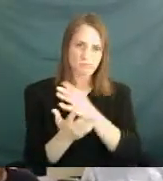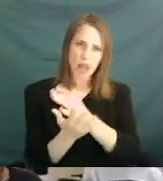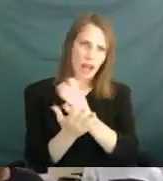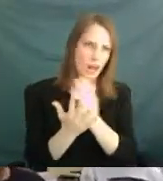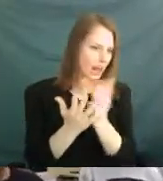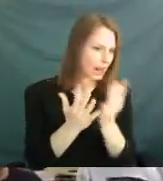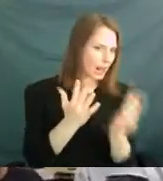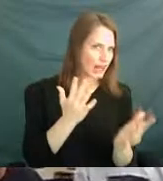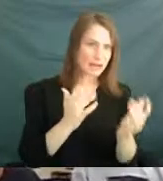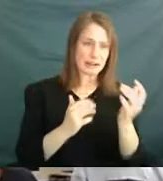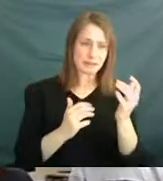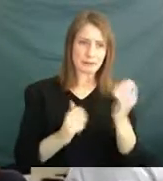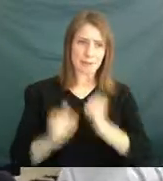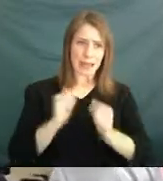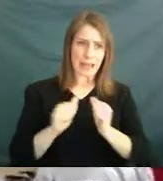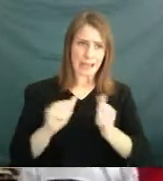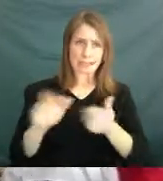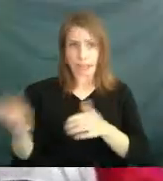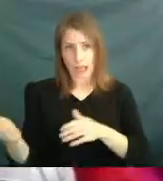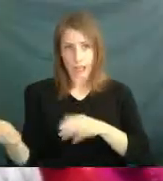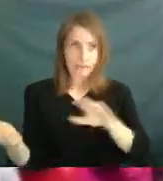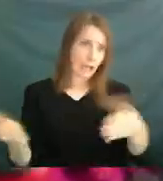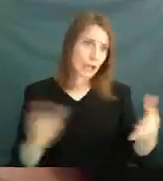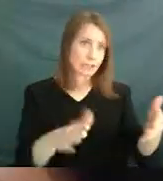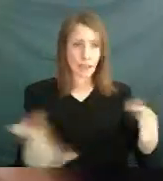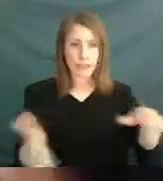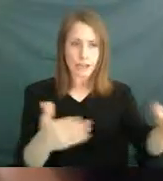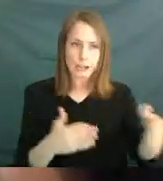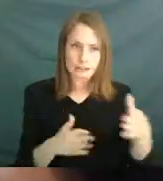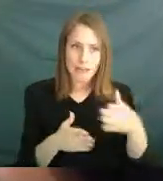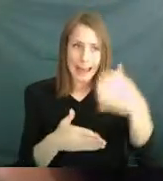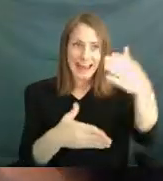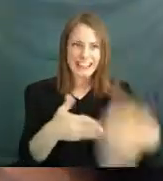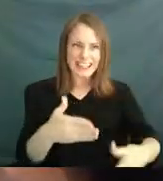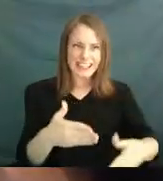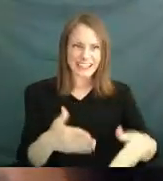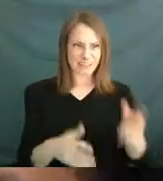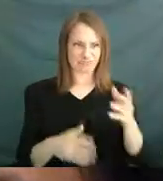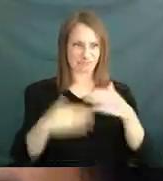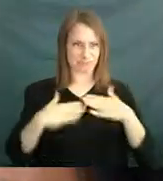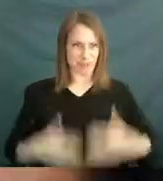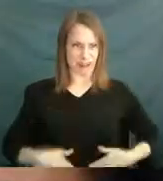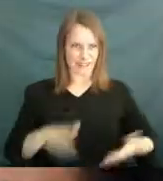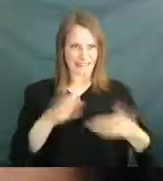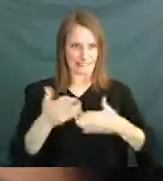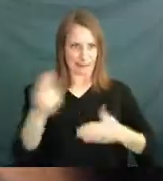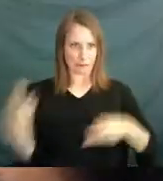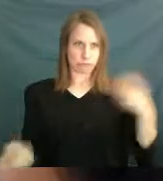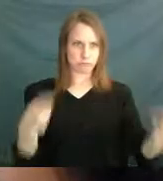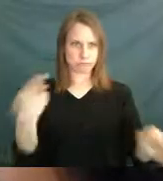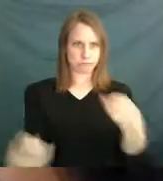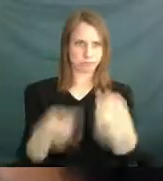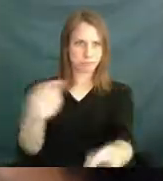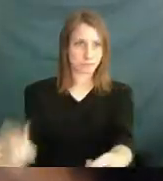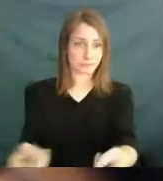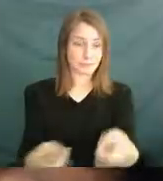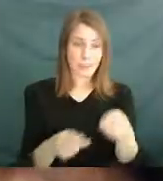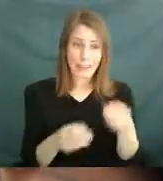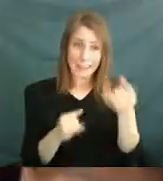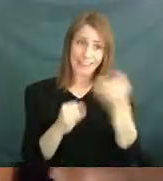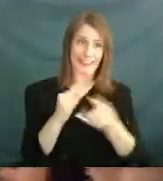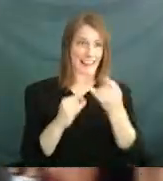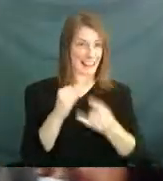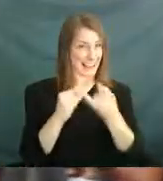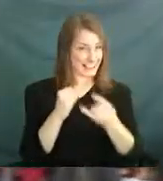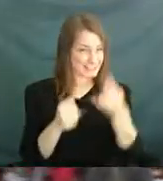play, there are bodies all over the stage. Okay? Towards the end of the play in the great scene in the graveyard.